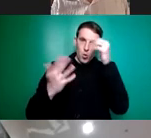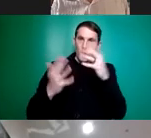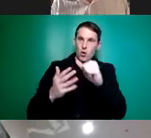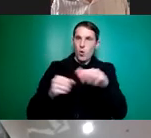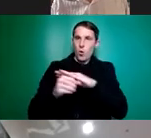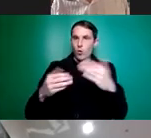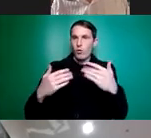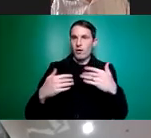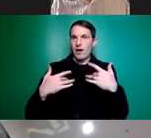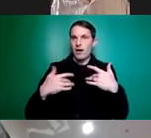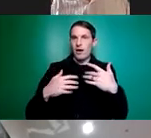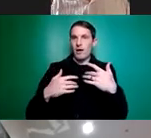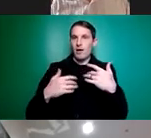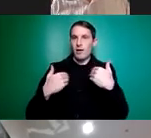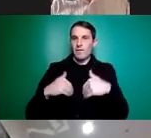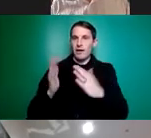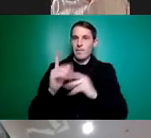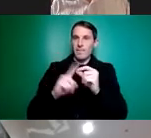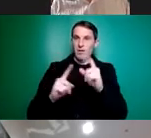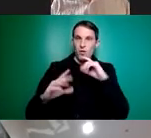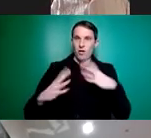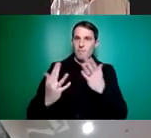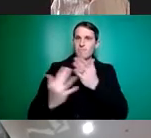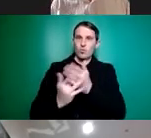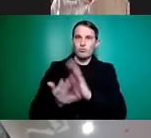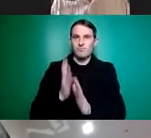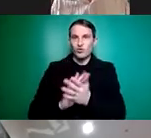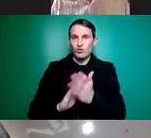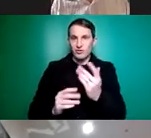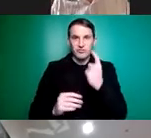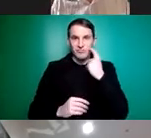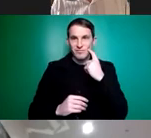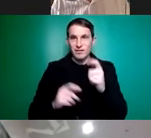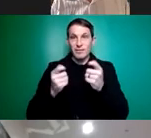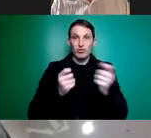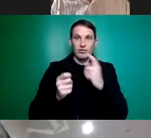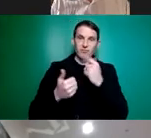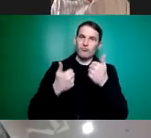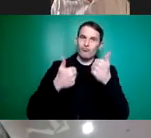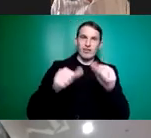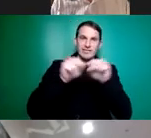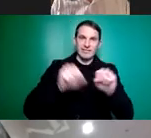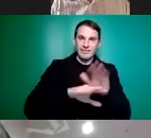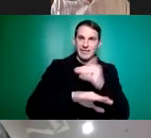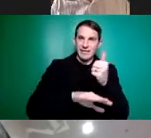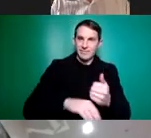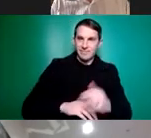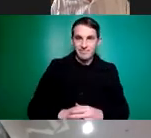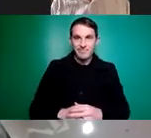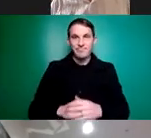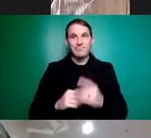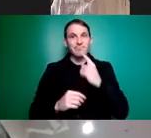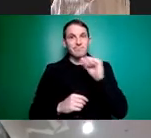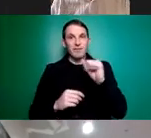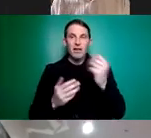I love those systems. Oh, aren't they great? Yeah. Makes it so much easier. Yeah. We have included a bit of space for